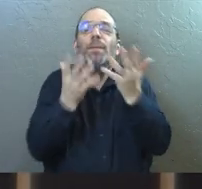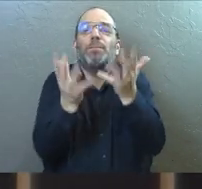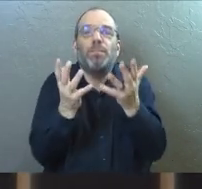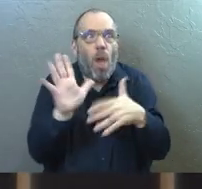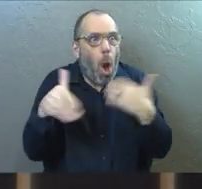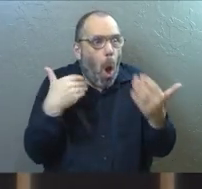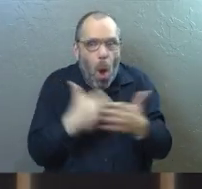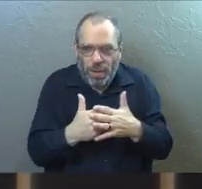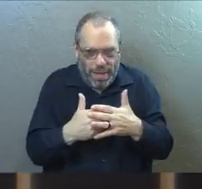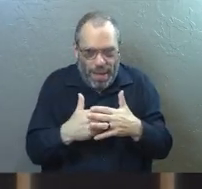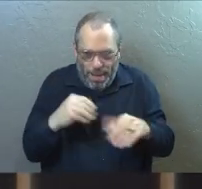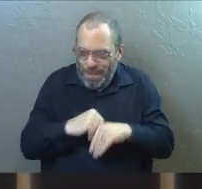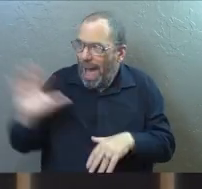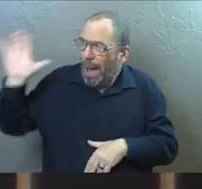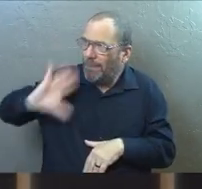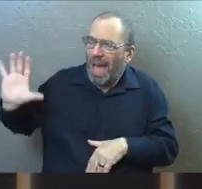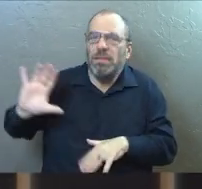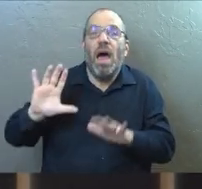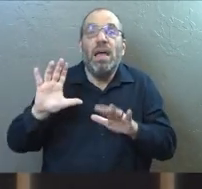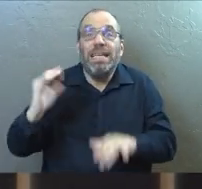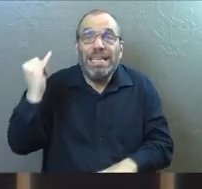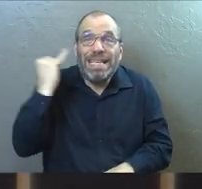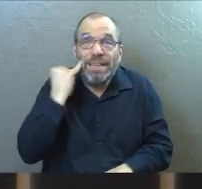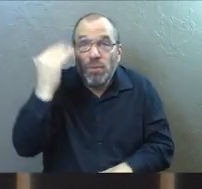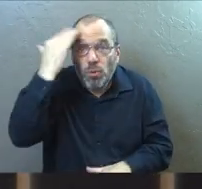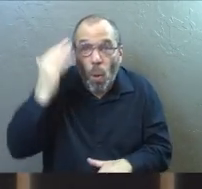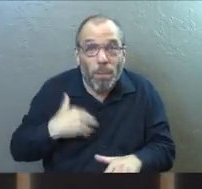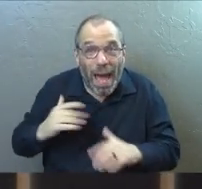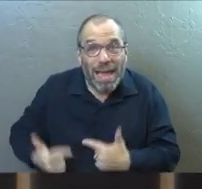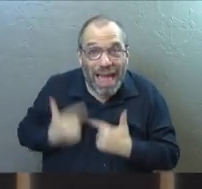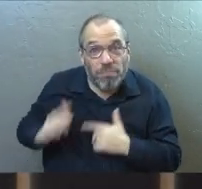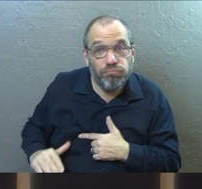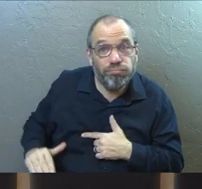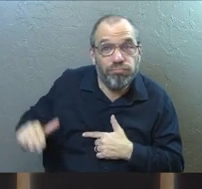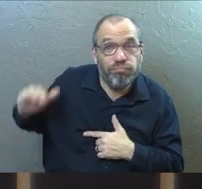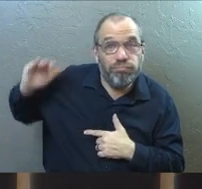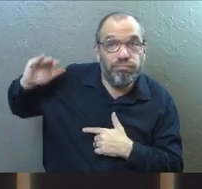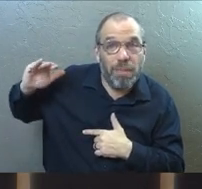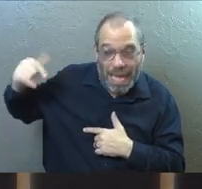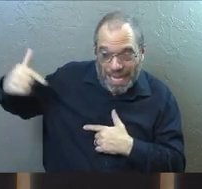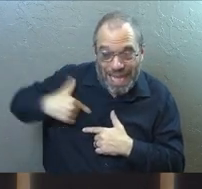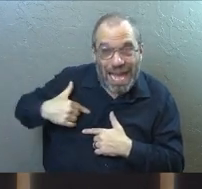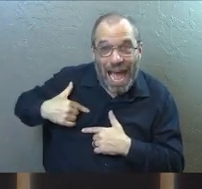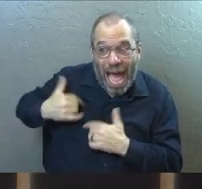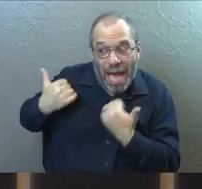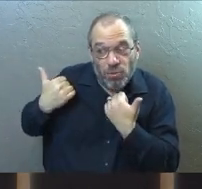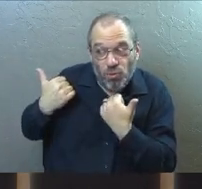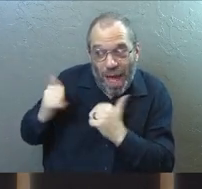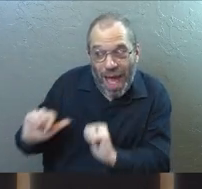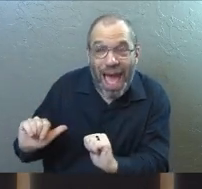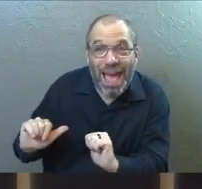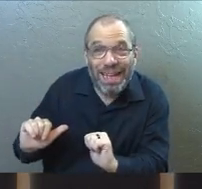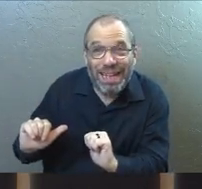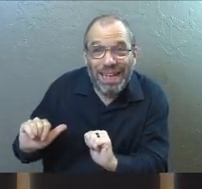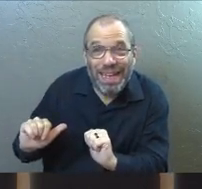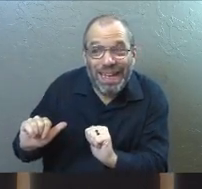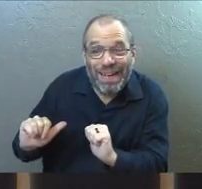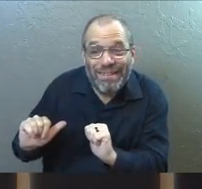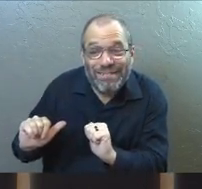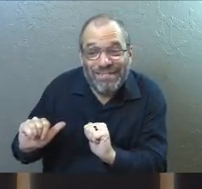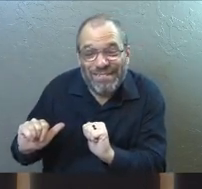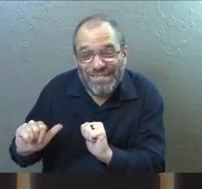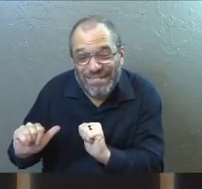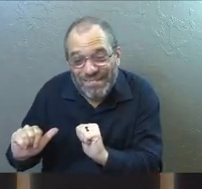I've got all this stuff in my past. If you only knew my story, there are all these different things that I attempted to do. And